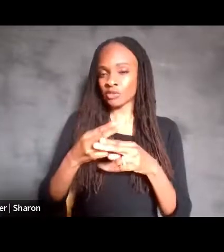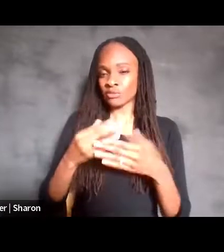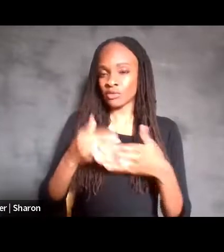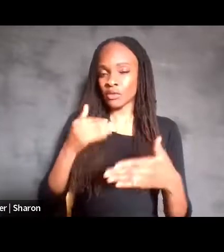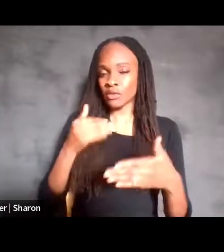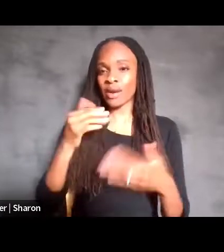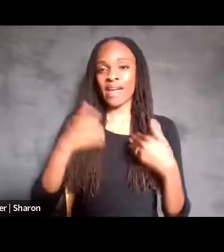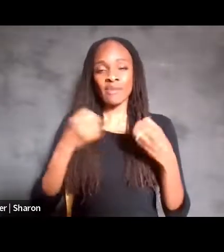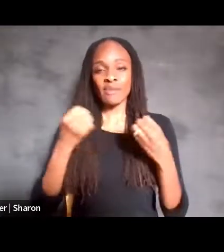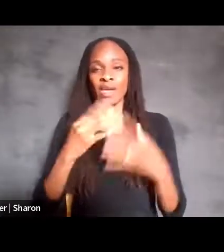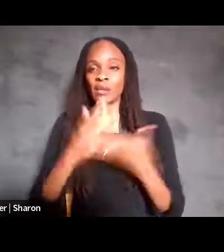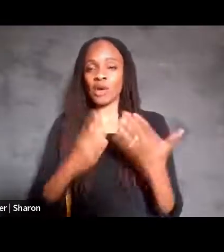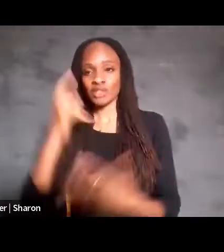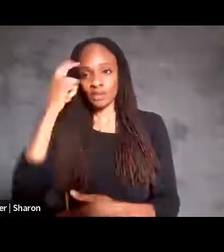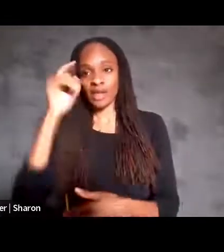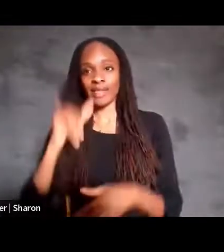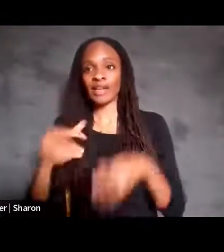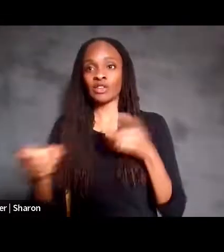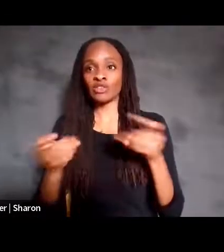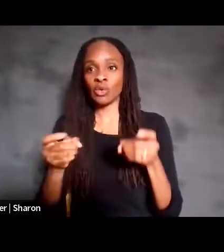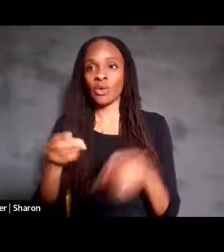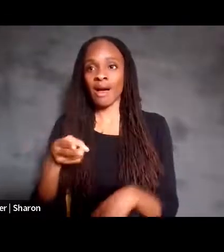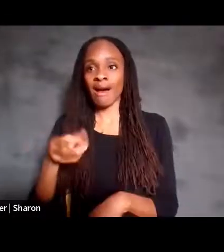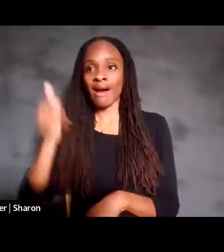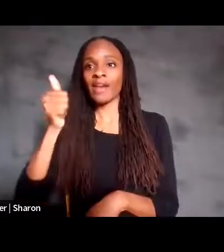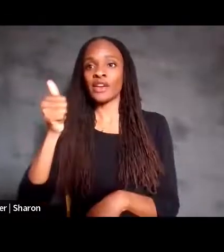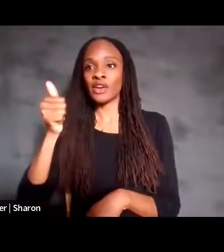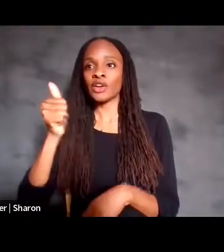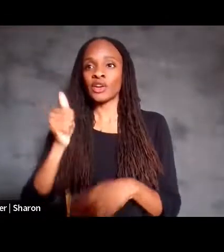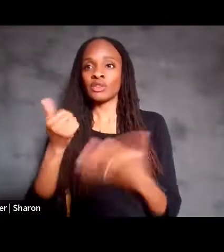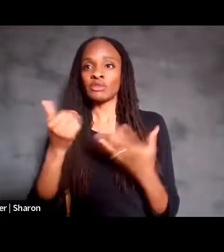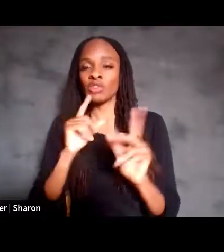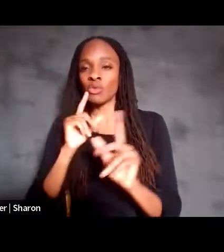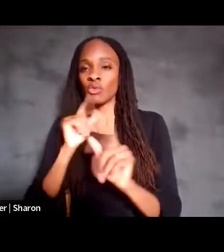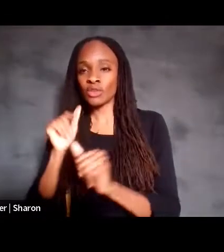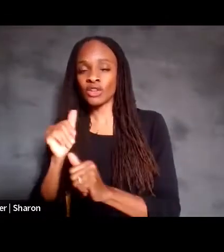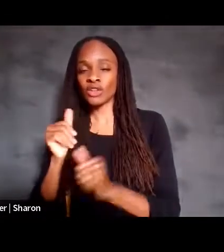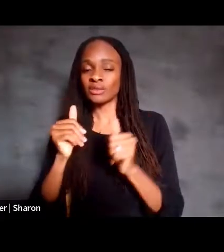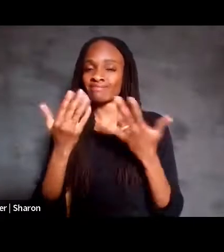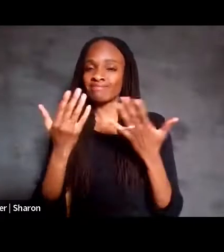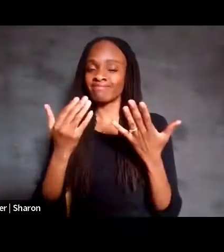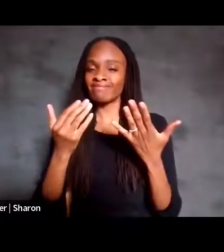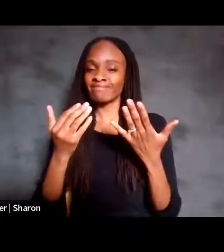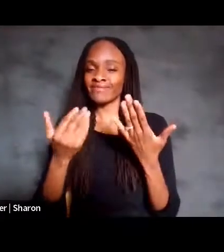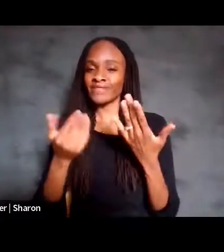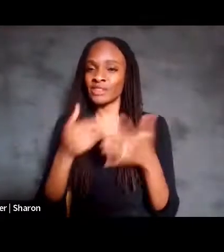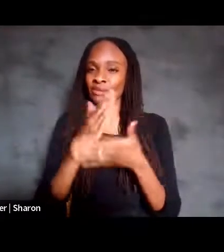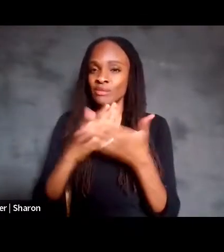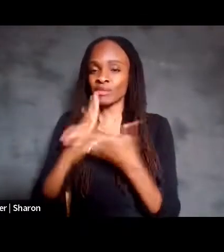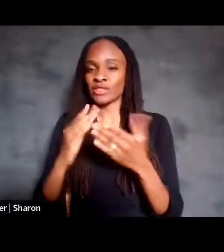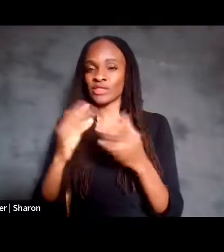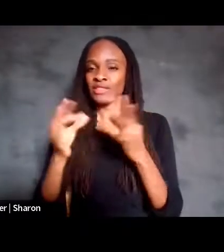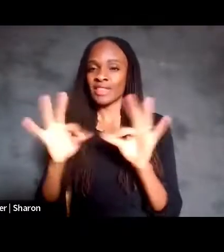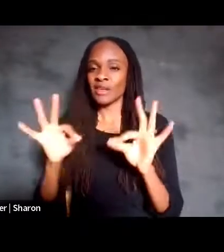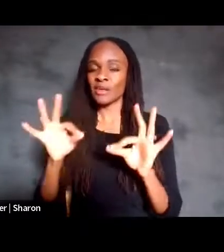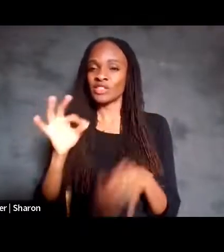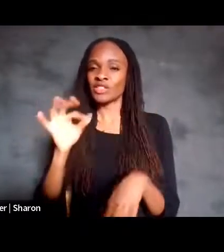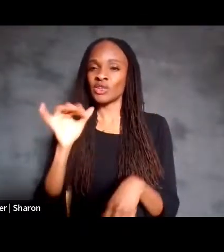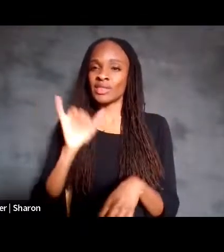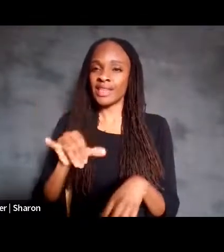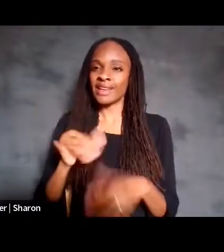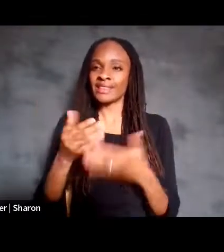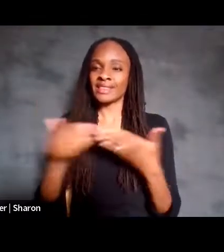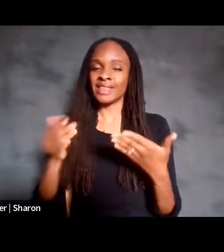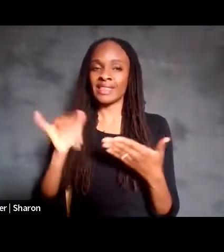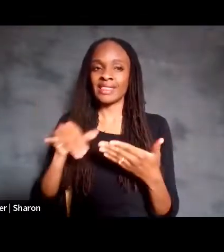that control higher order aspects of language. And so those are things that just aren't as